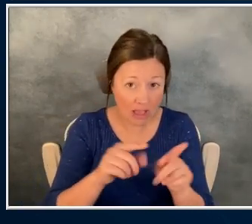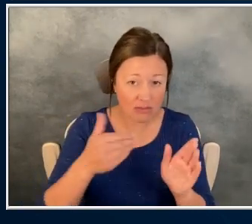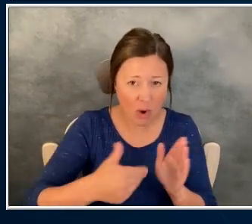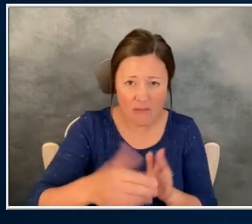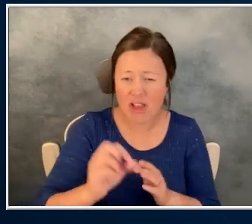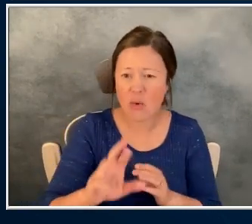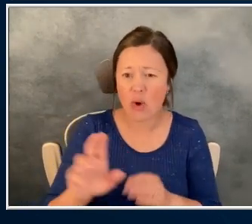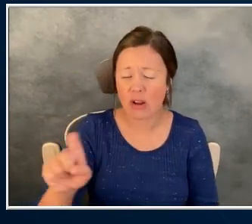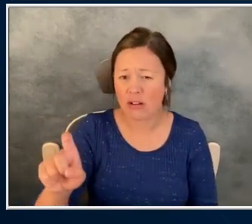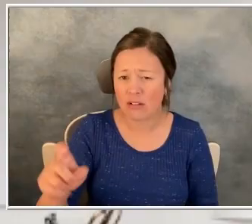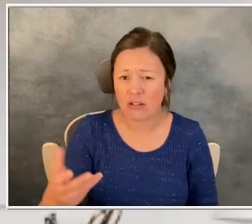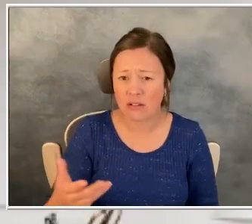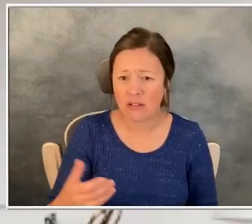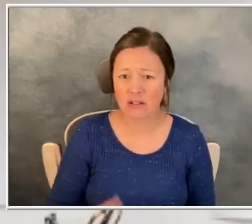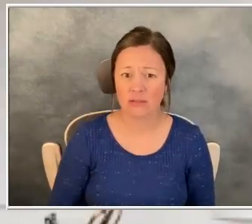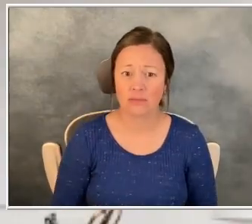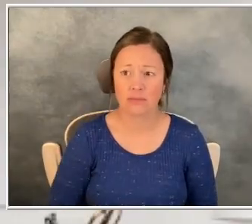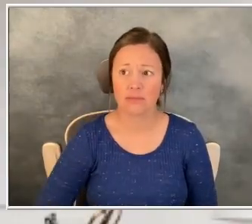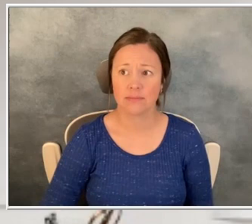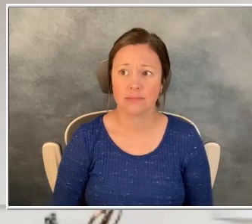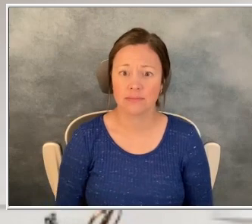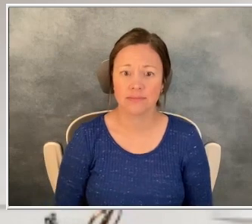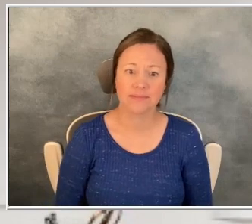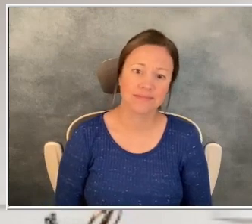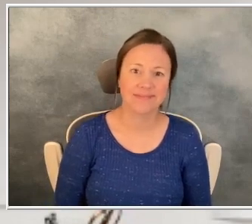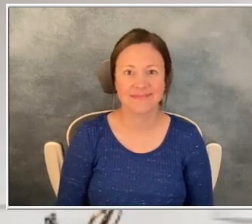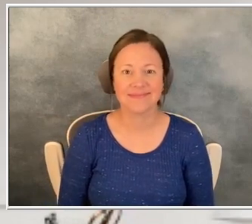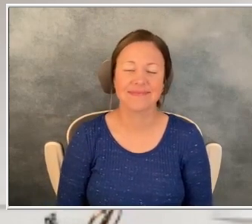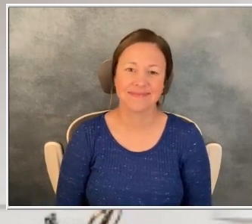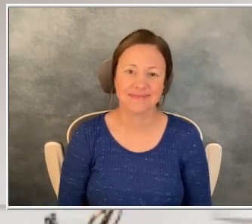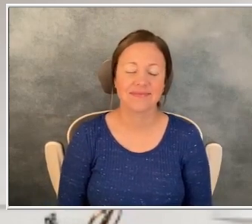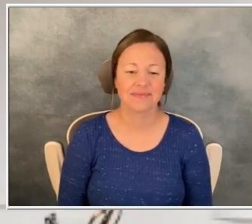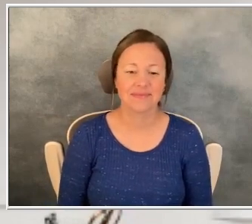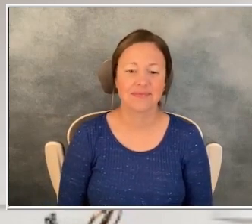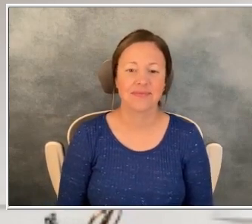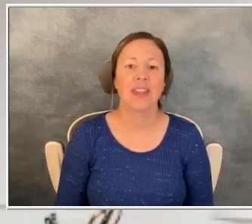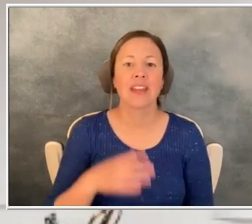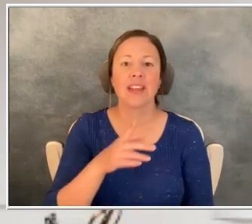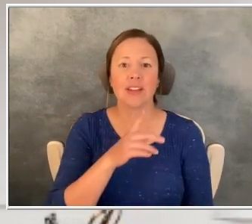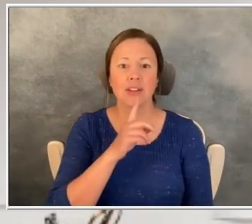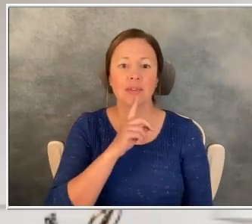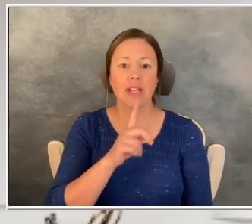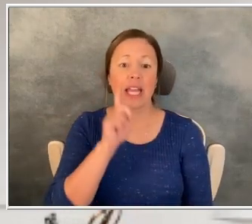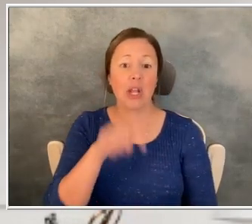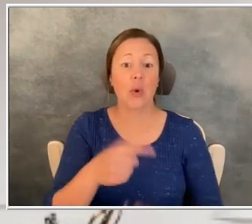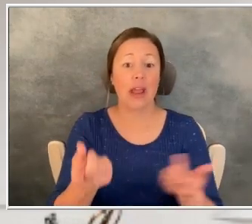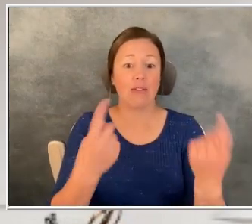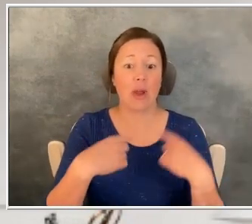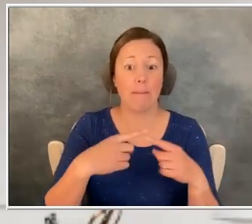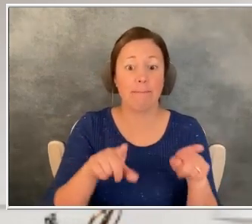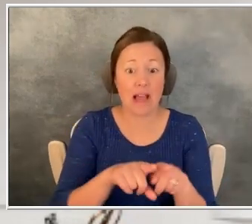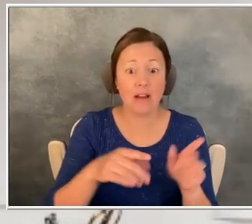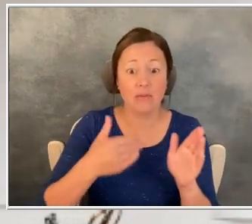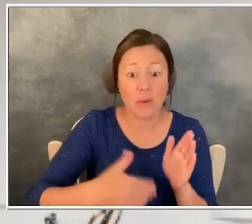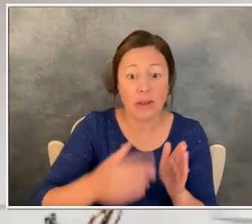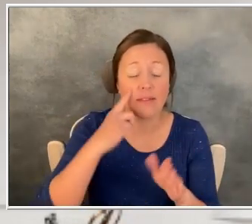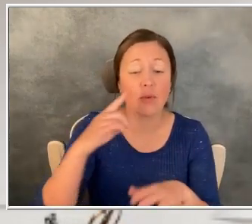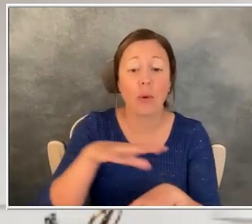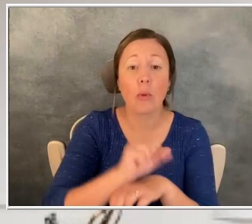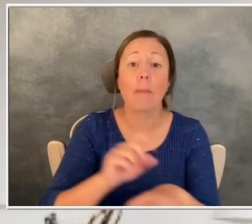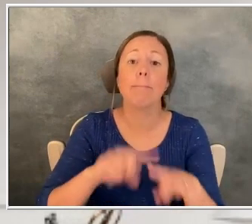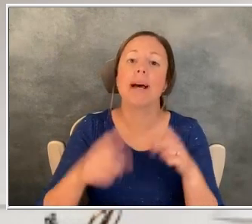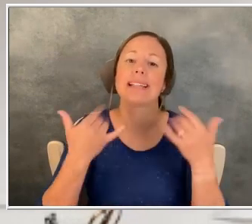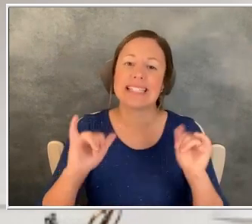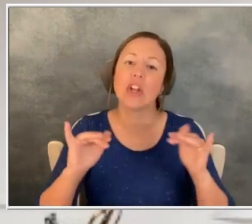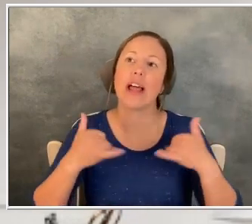Yeah, it's kind of a trade-off, right? They don't come in as frequently for appointments. However, they do have regularly scheduled